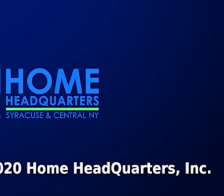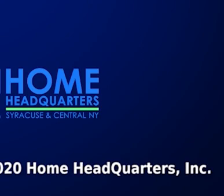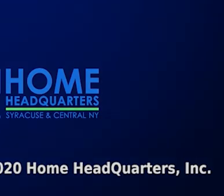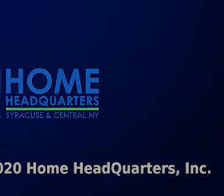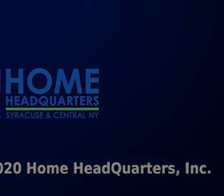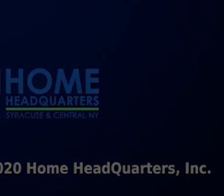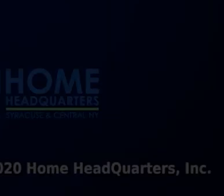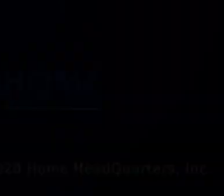We wearetuku, We my